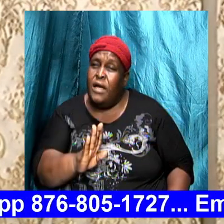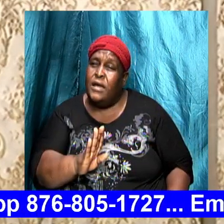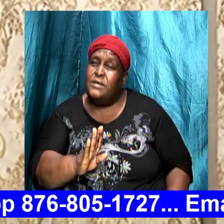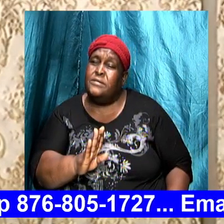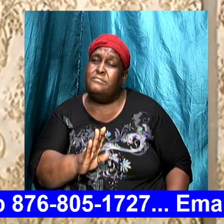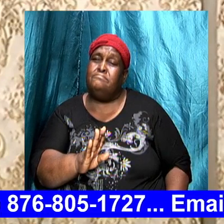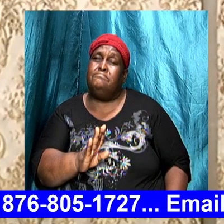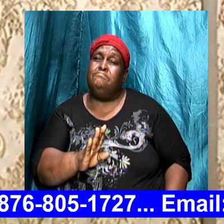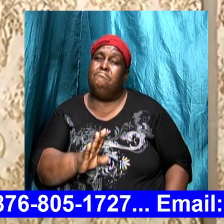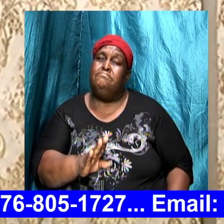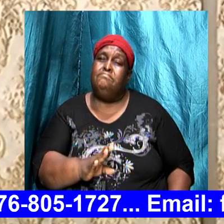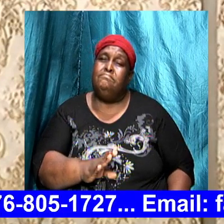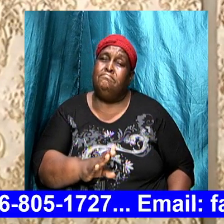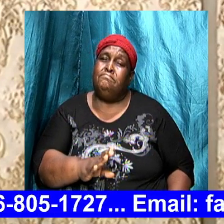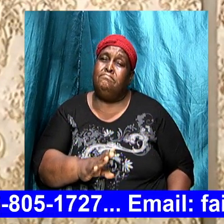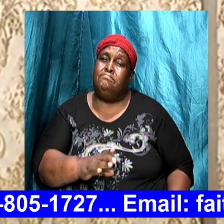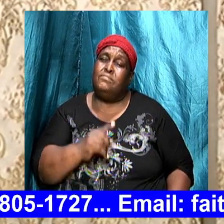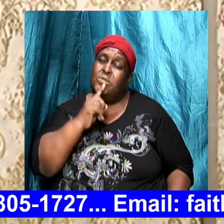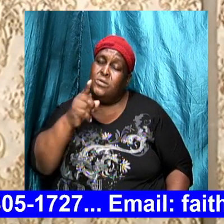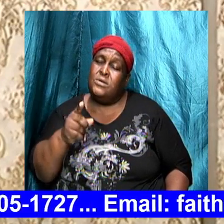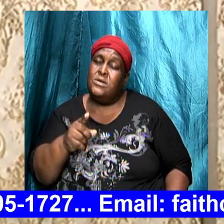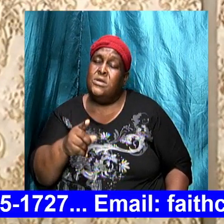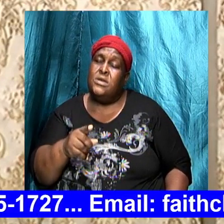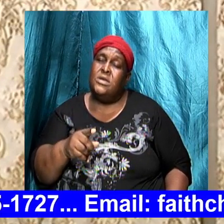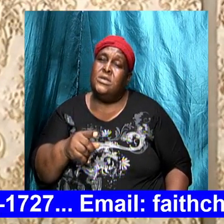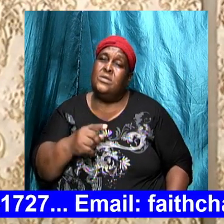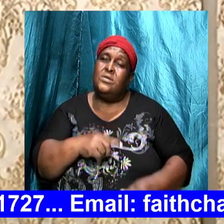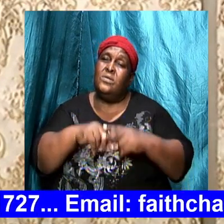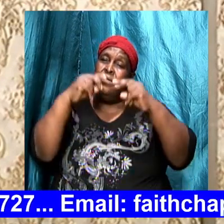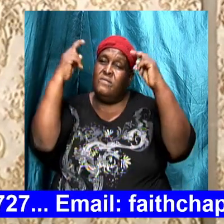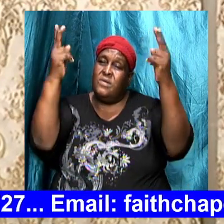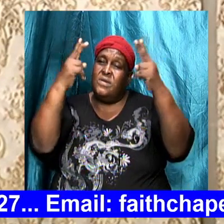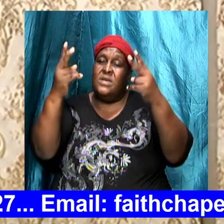that overcome it is simply suggesting